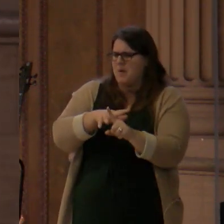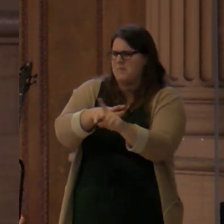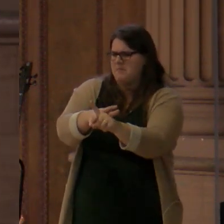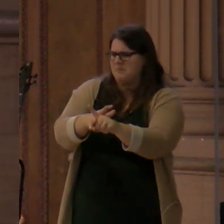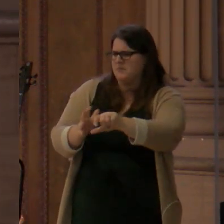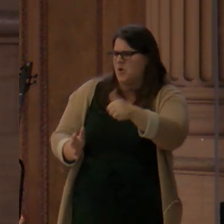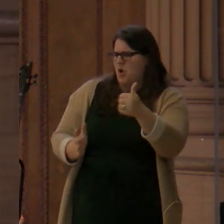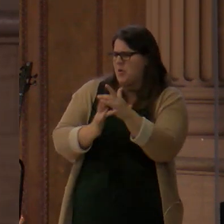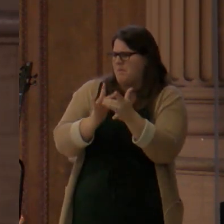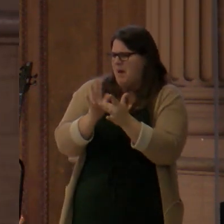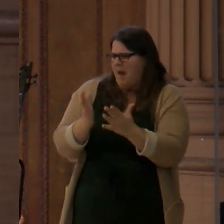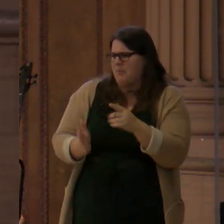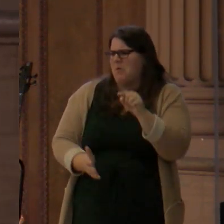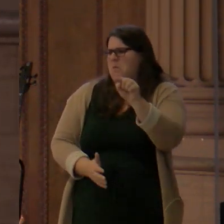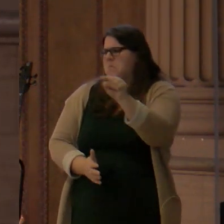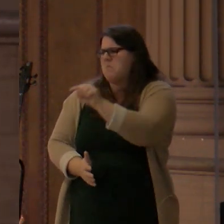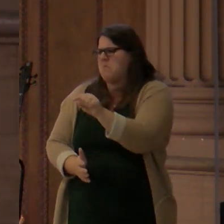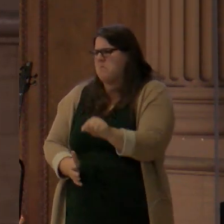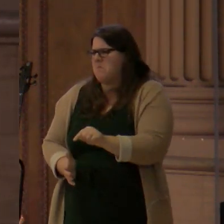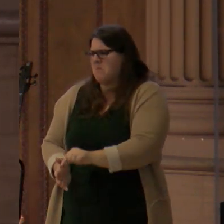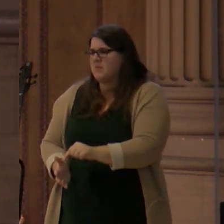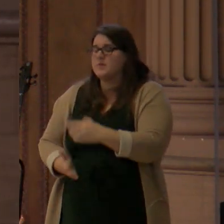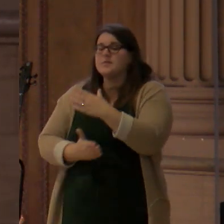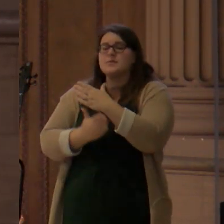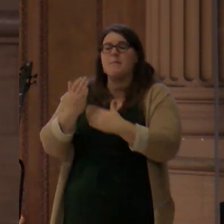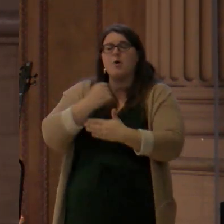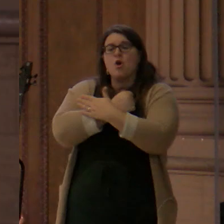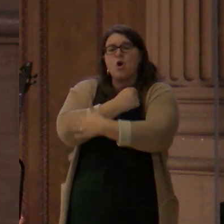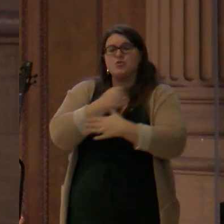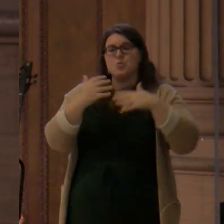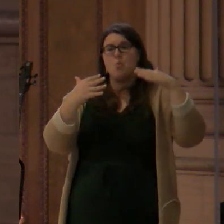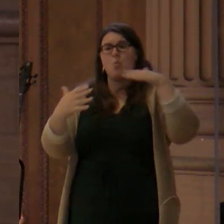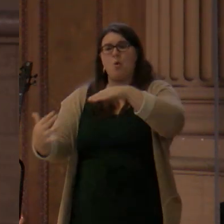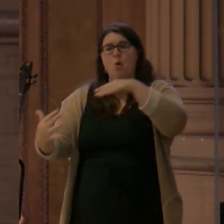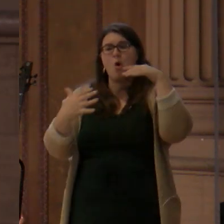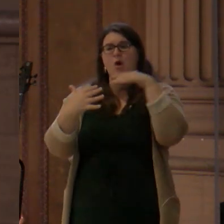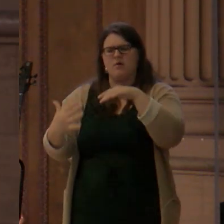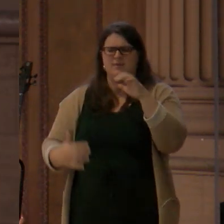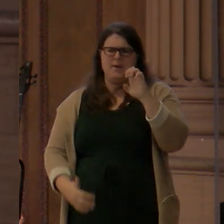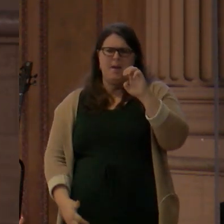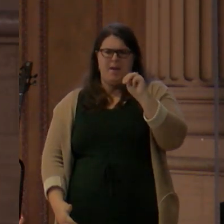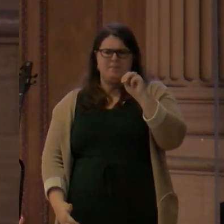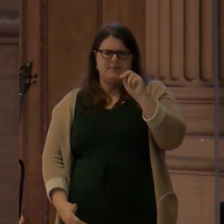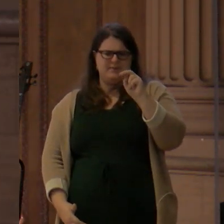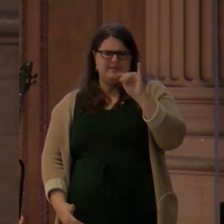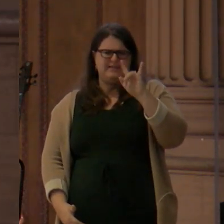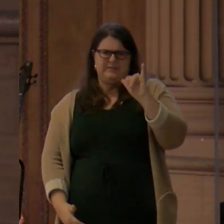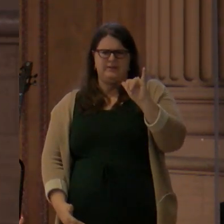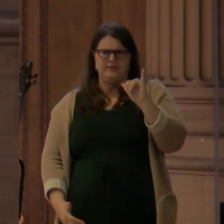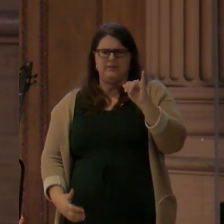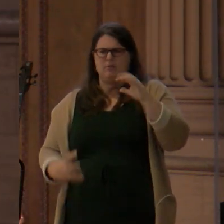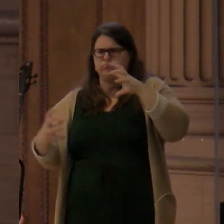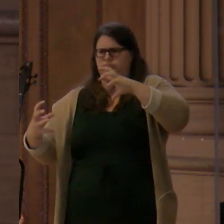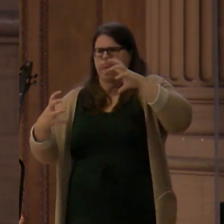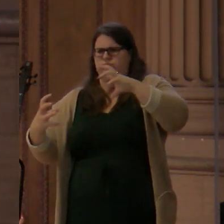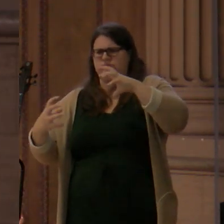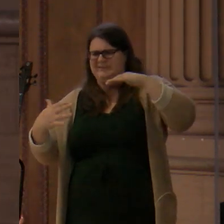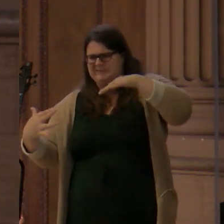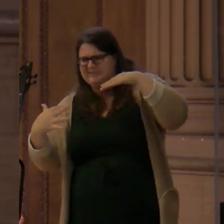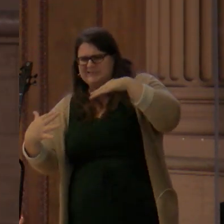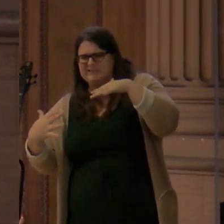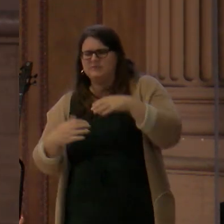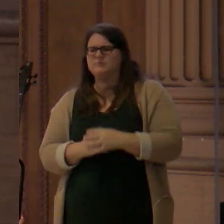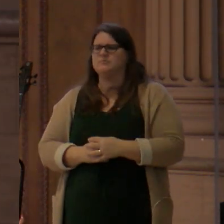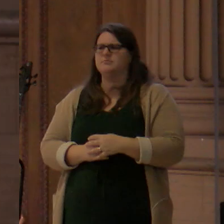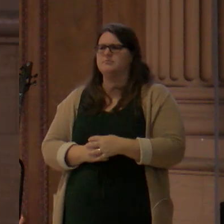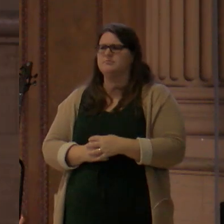one place, kind of like the idea of nations that are at war with one another. We see that in Ezekiel. It's used in another place in Numbers to describe